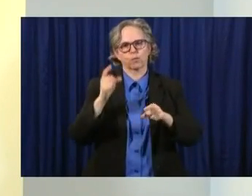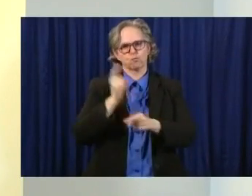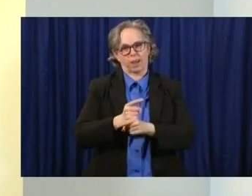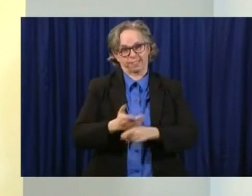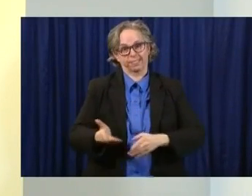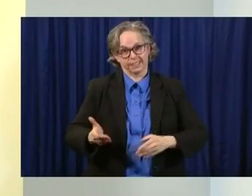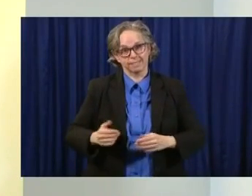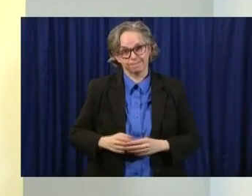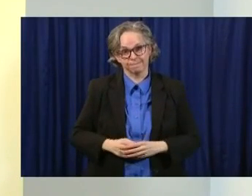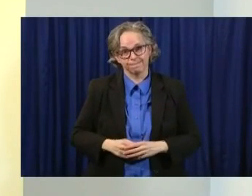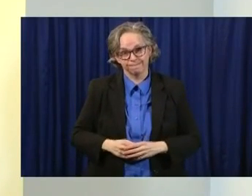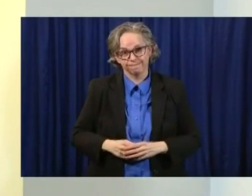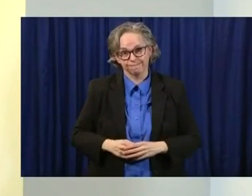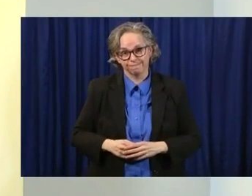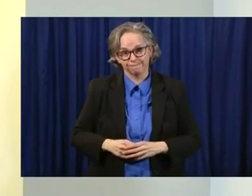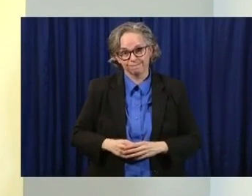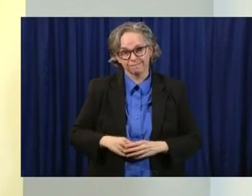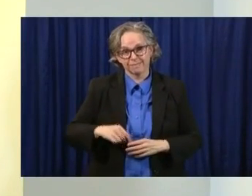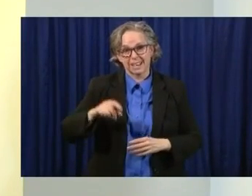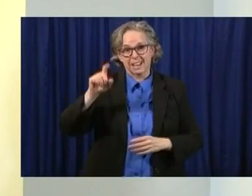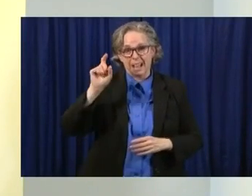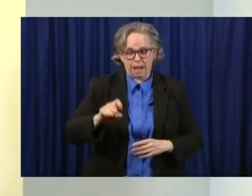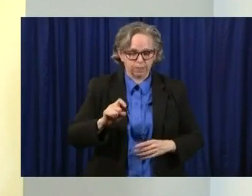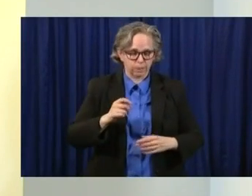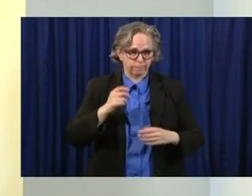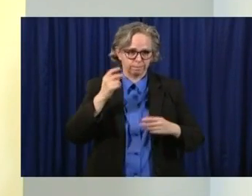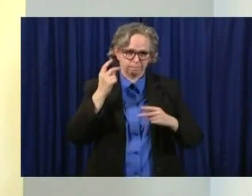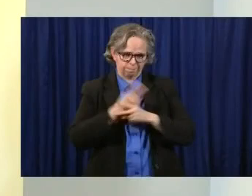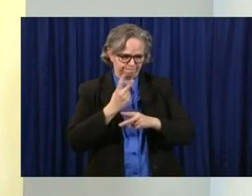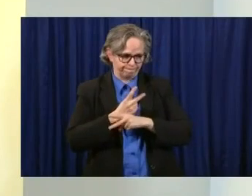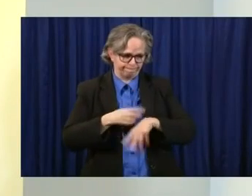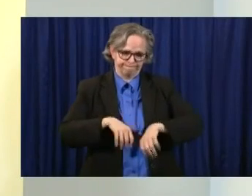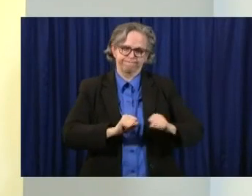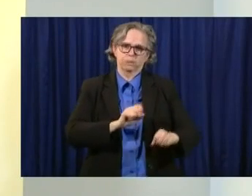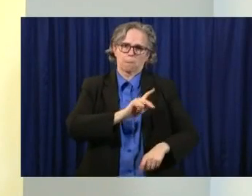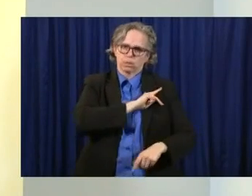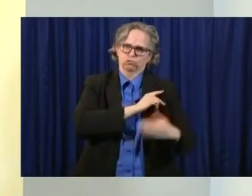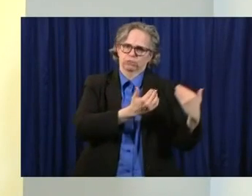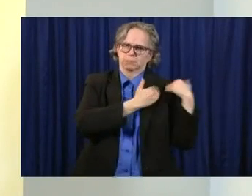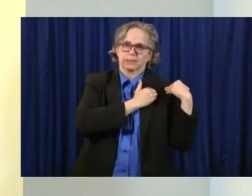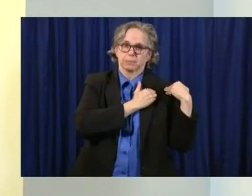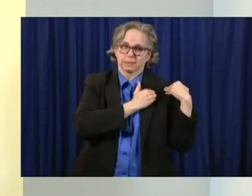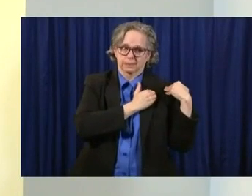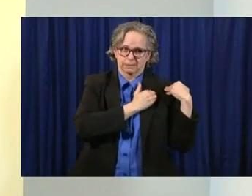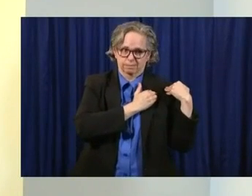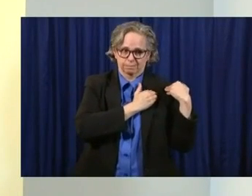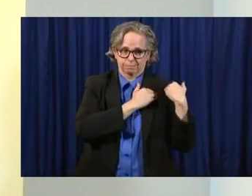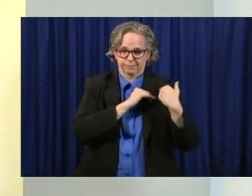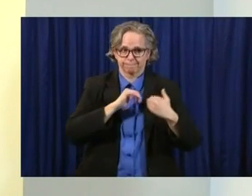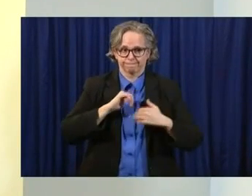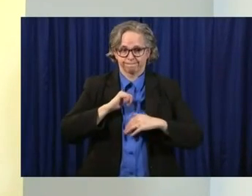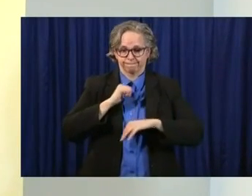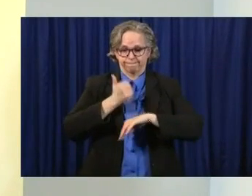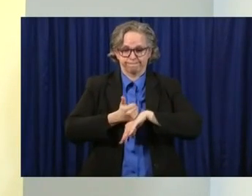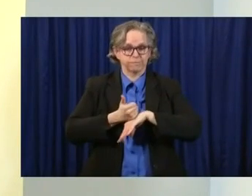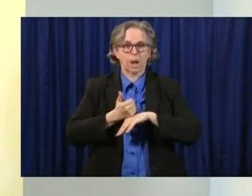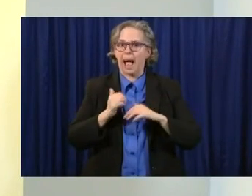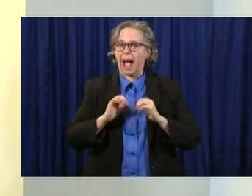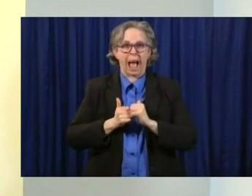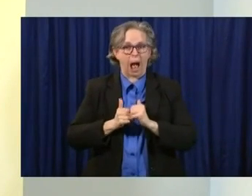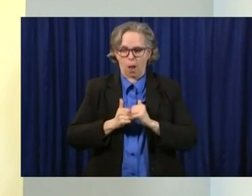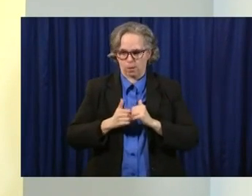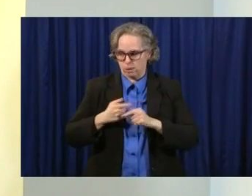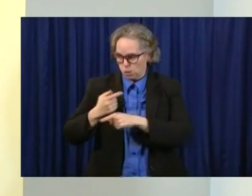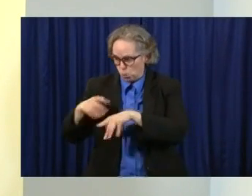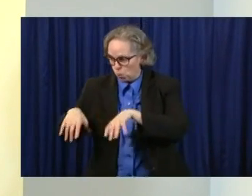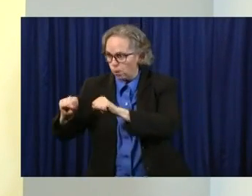personal responsibility, which creates the collective responsibility to reopen aspects of our economy and